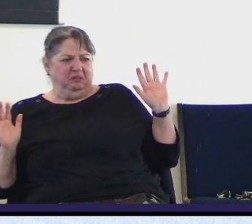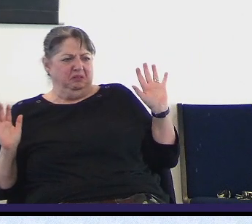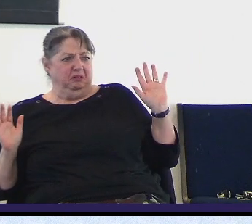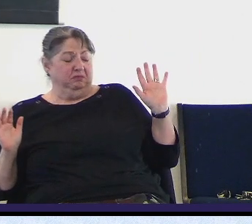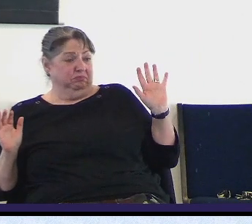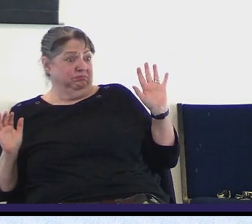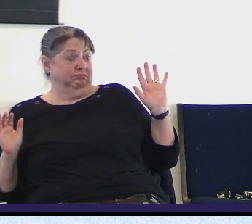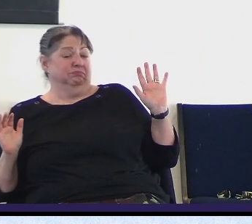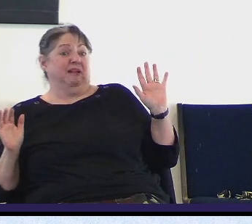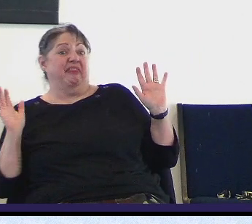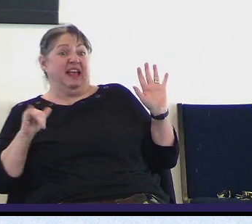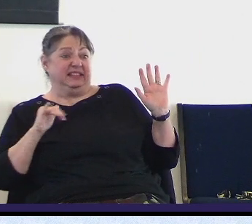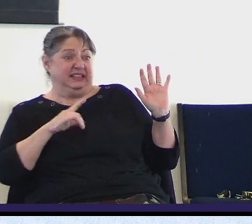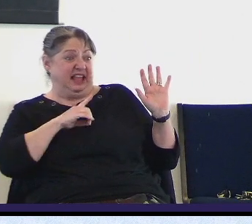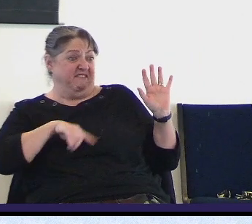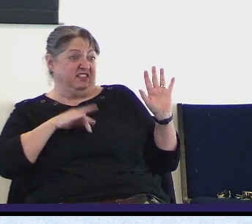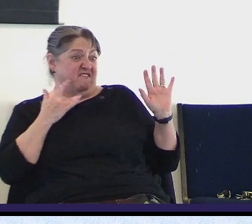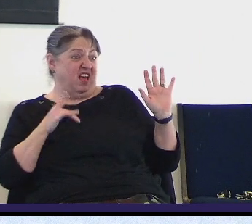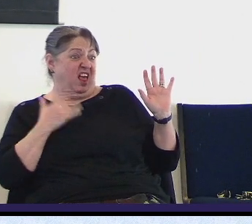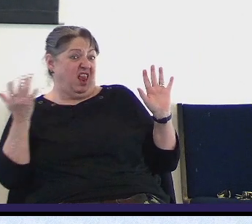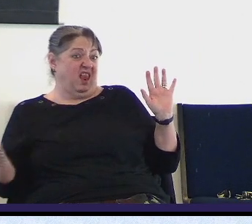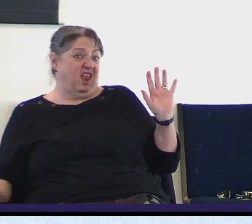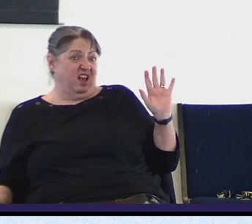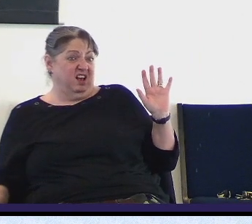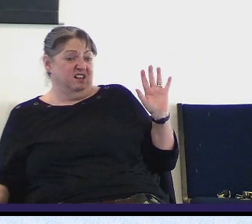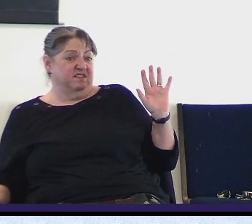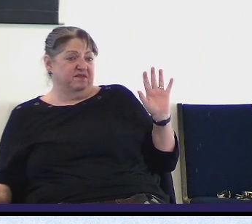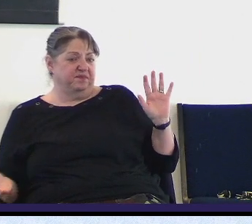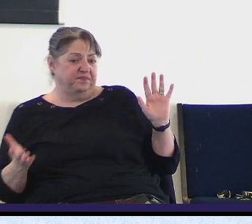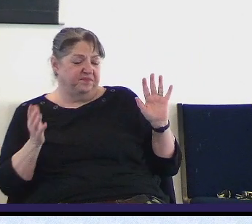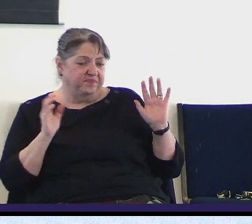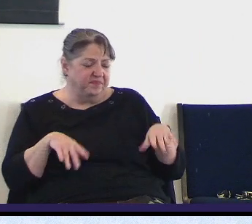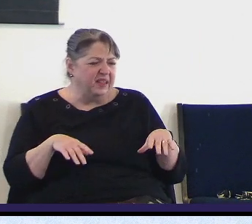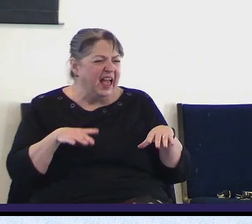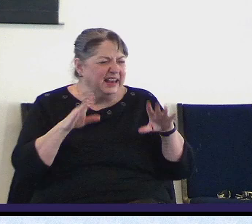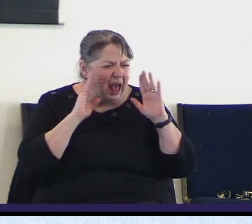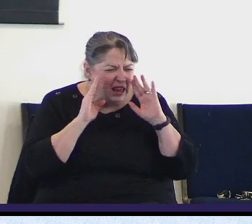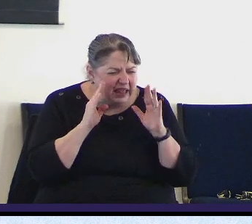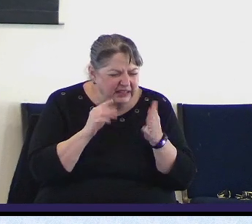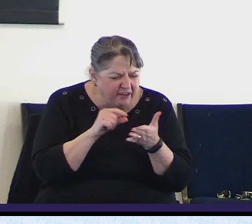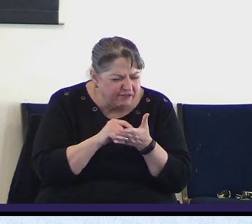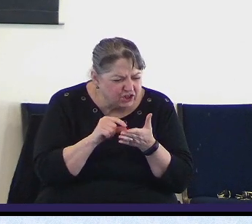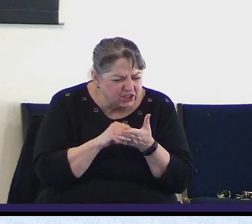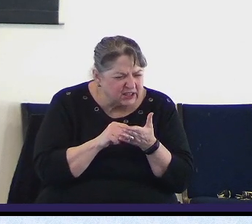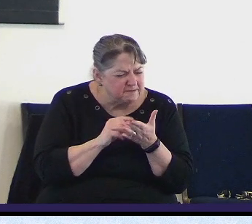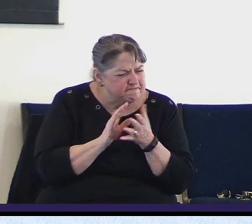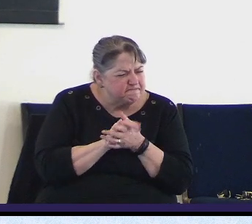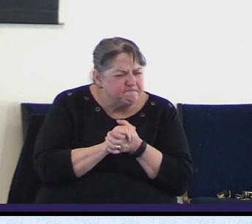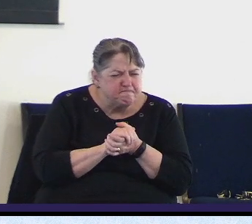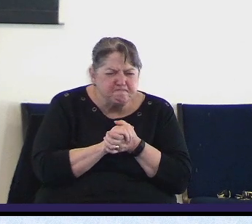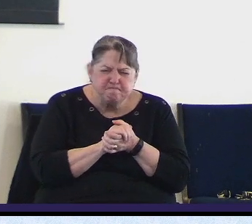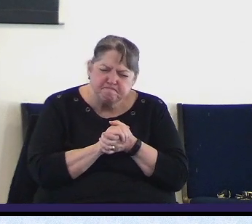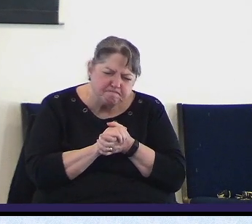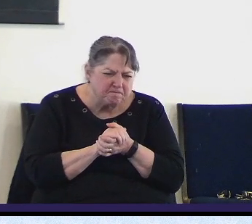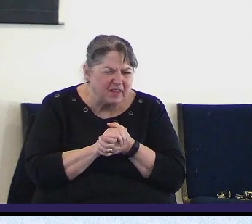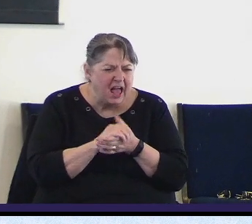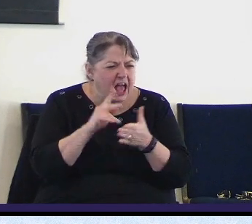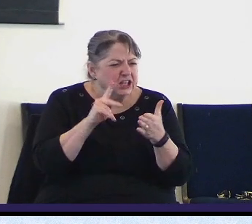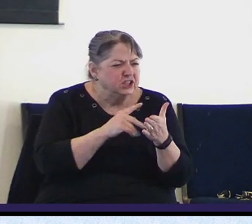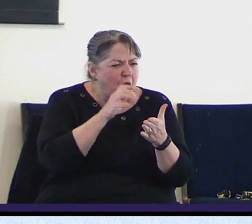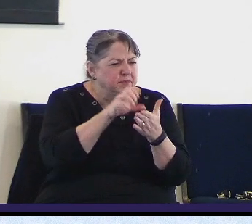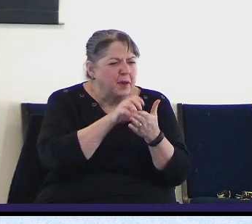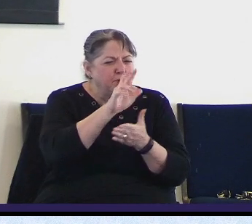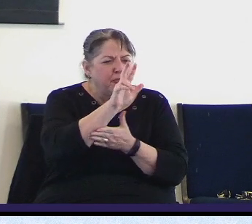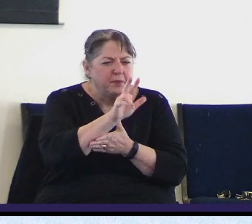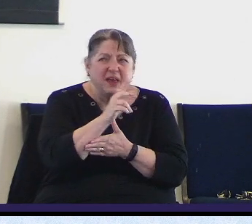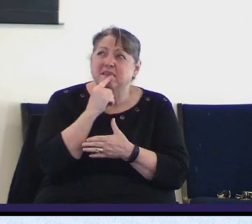this was David listen to some of these verses this is not on the screen but he had a way of expressing himself Psalm 3 in verse 7